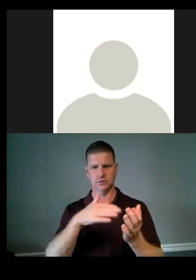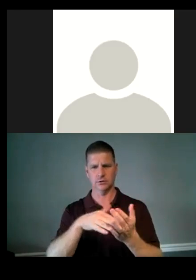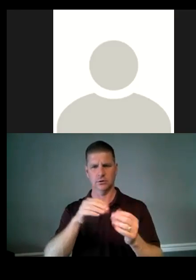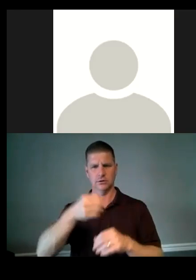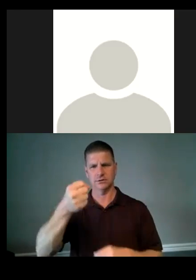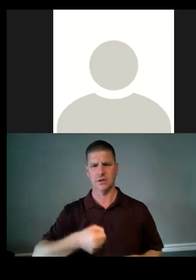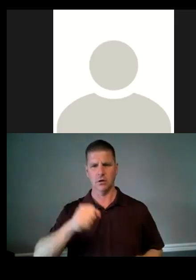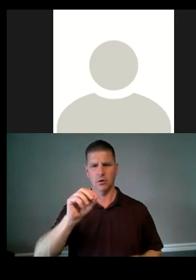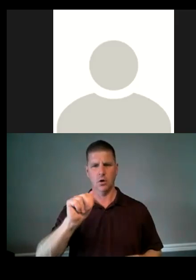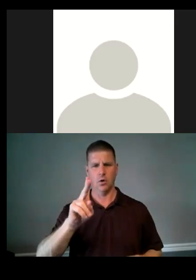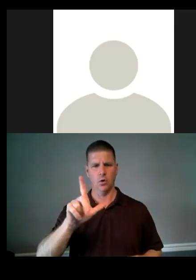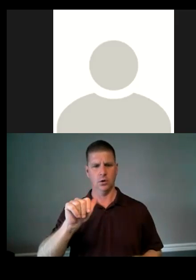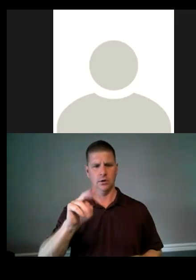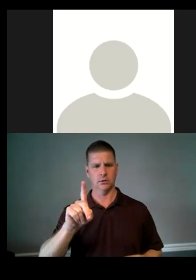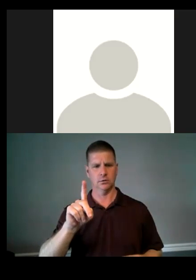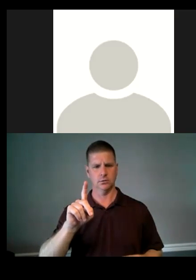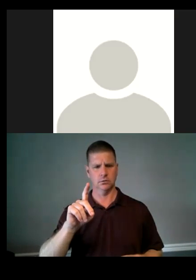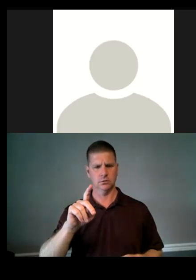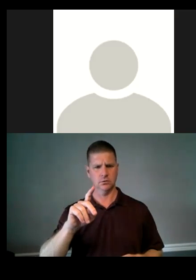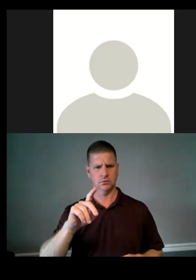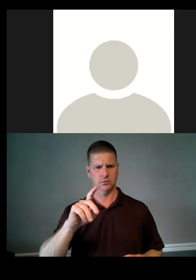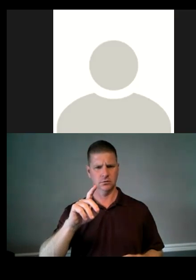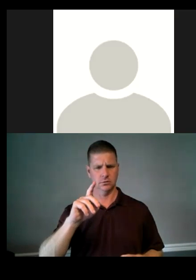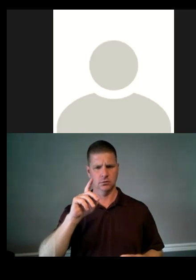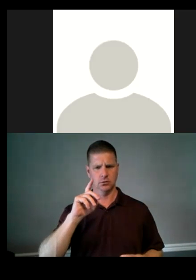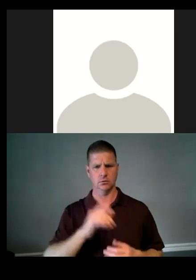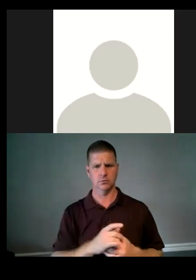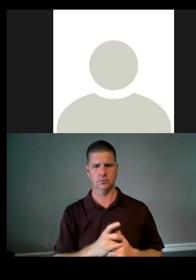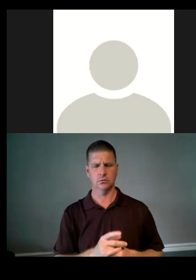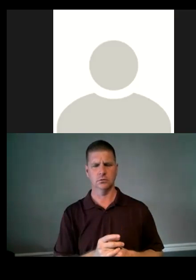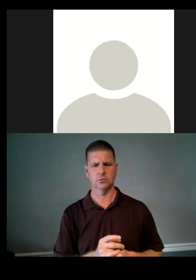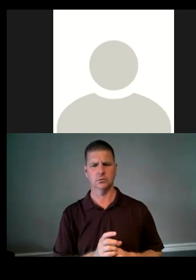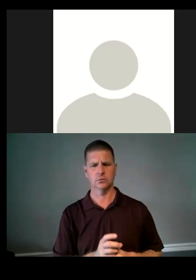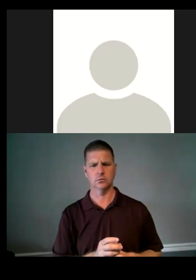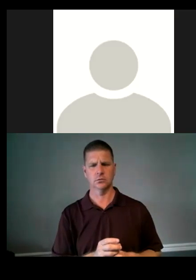Oakland that Gary Lubinski is going to present, uh, present on.